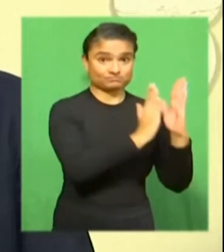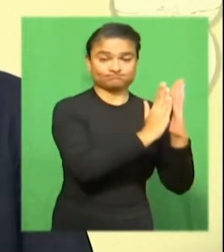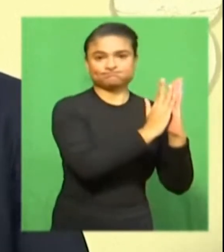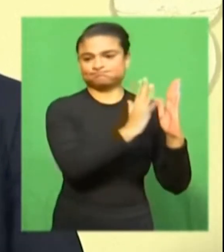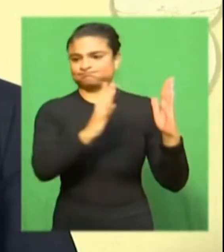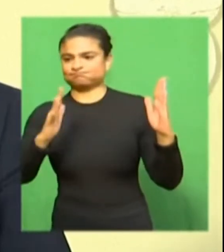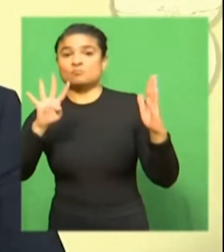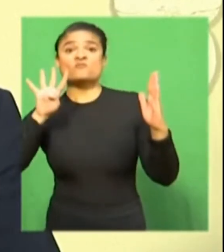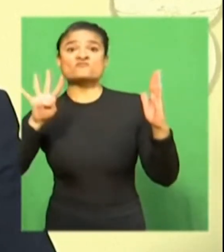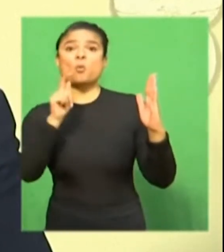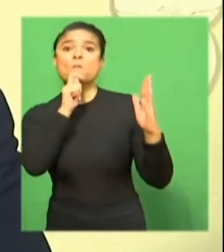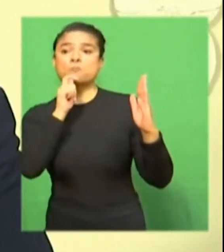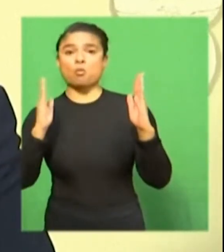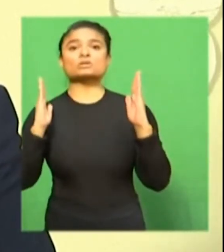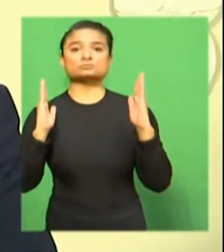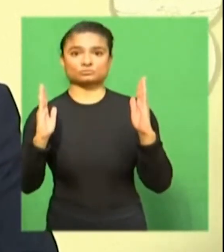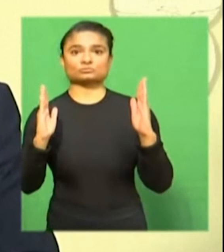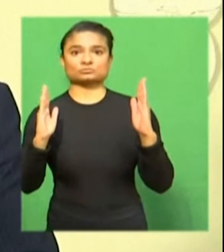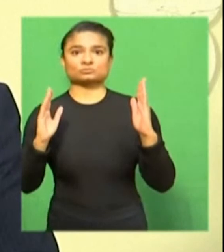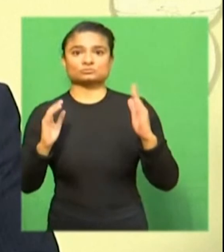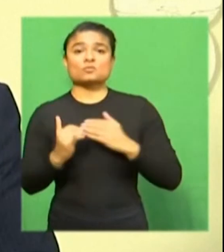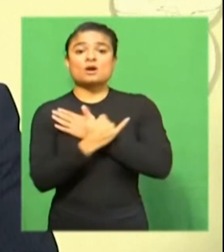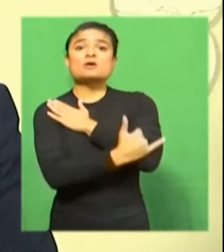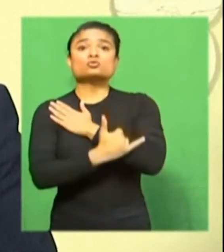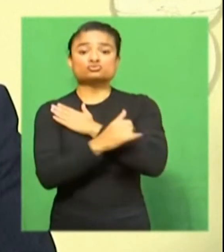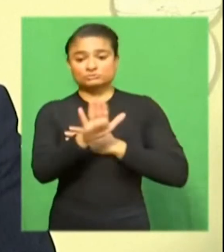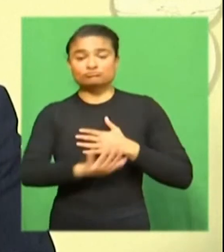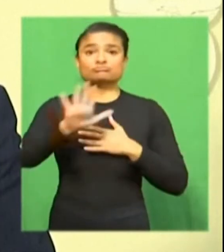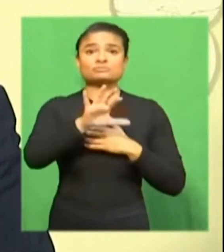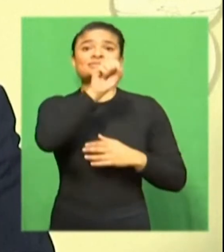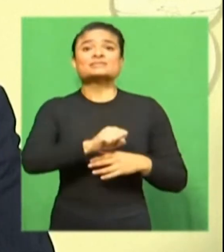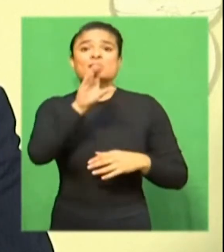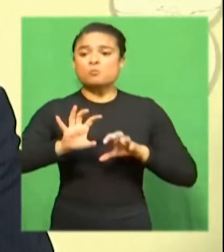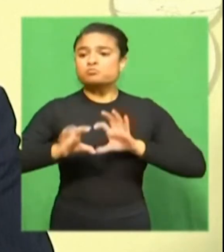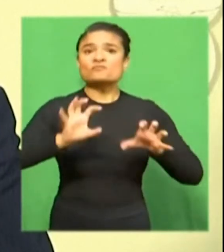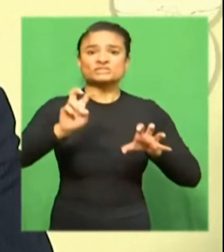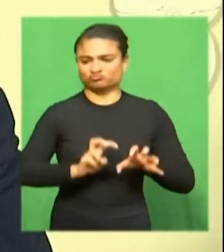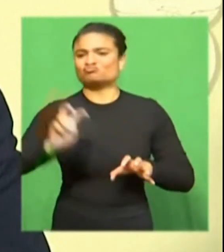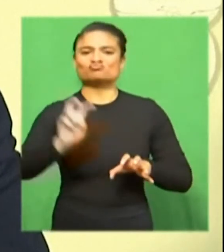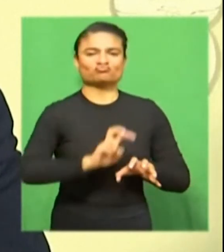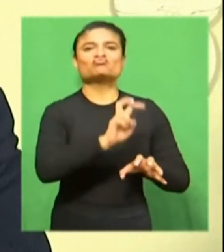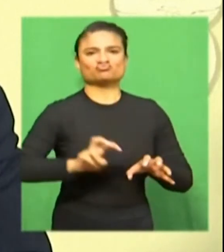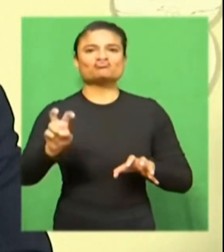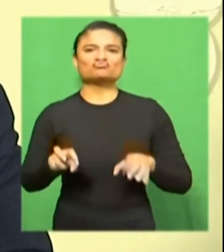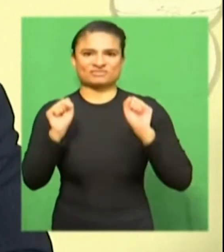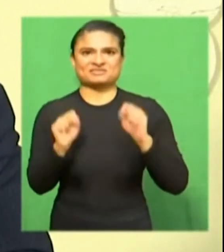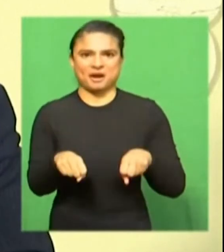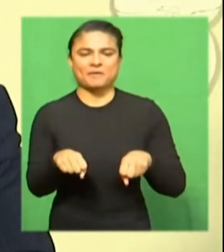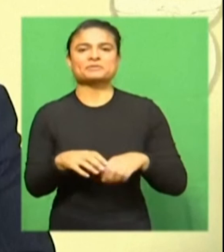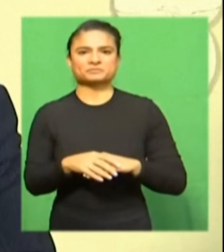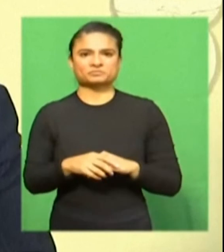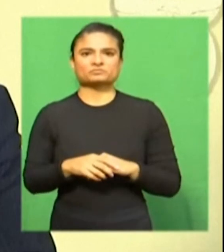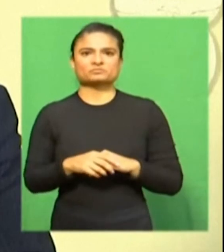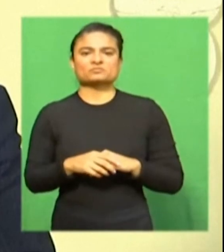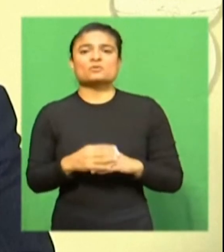may resume once more. Non-essential establishments such